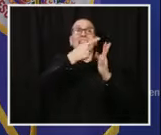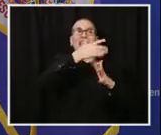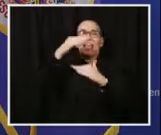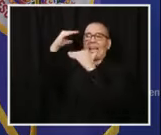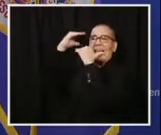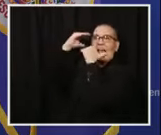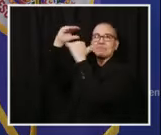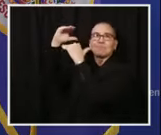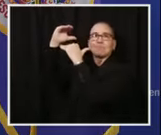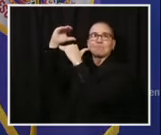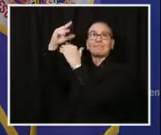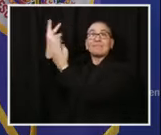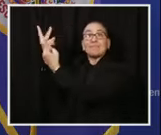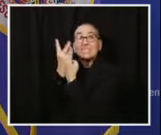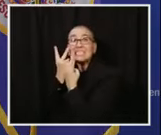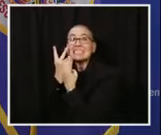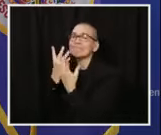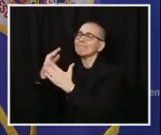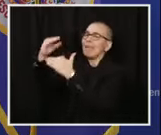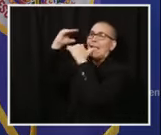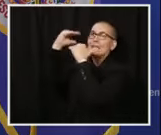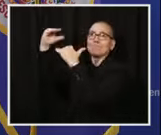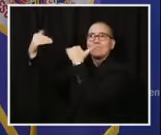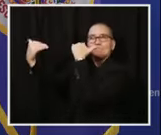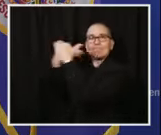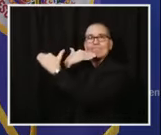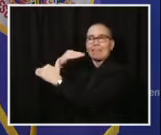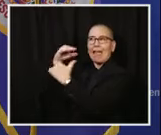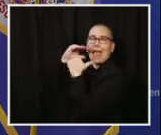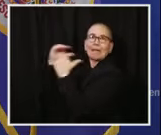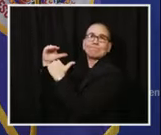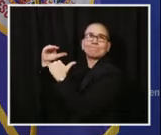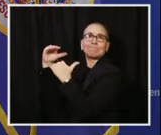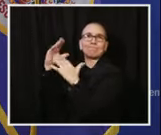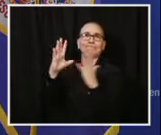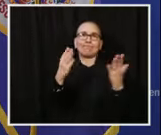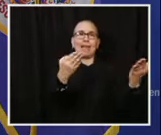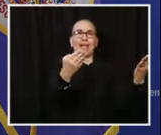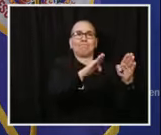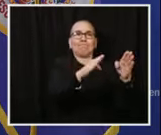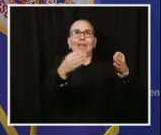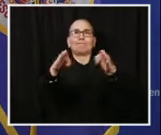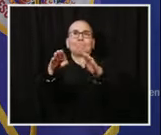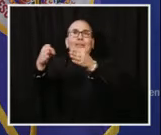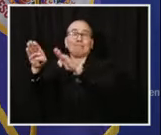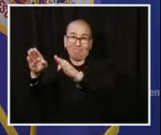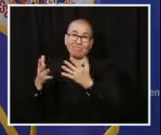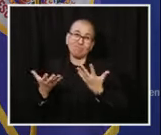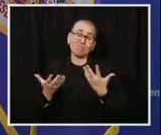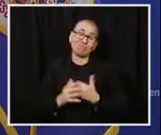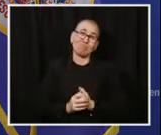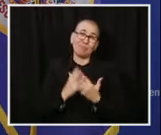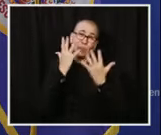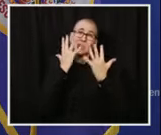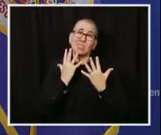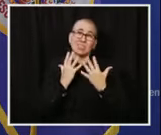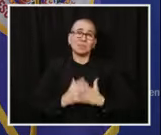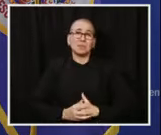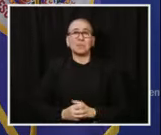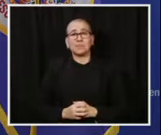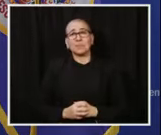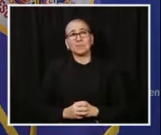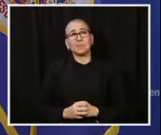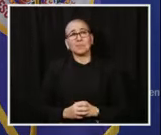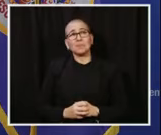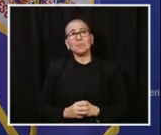ones, which is very painful any time, but particularly around this holiday season when so many people are eager to connect with their loved